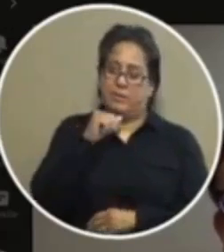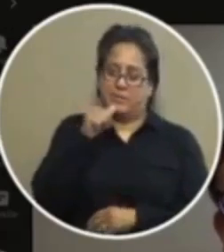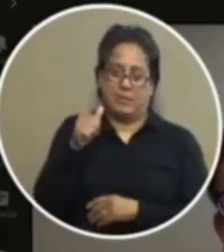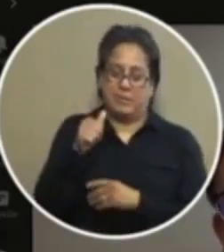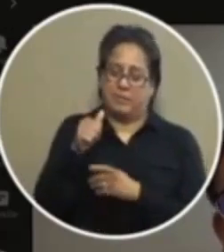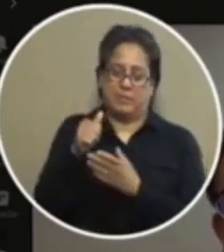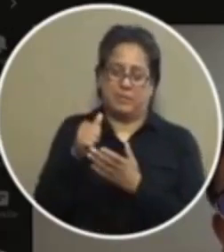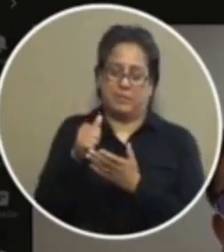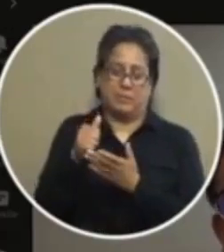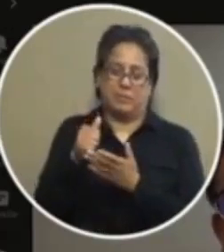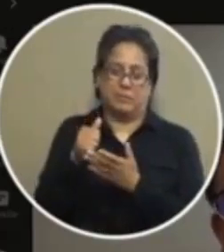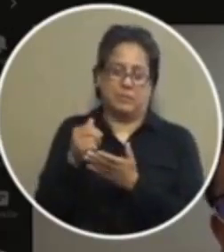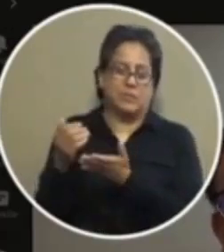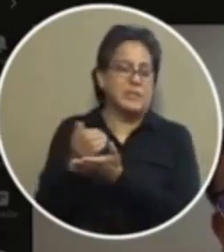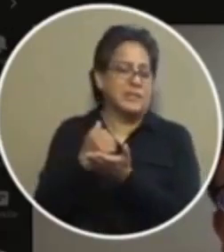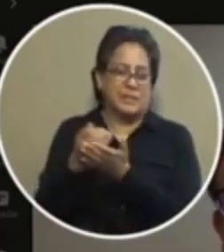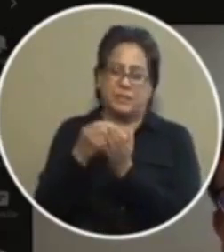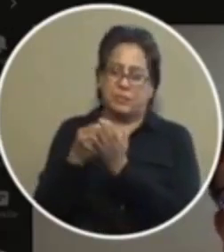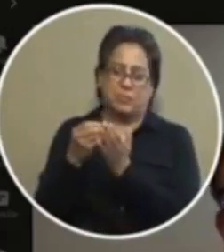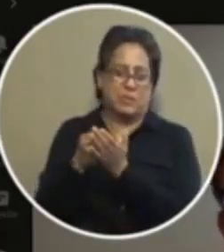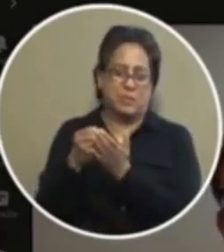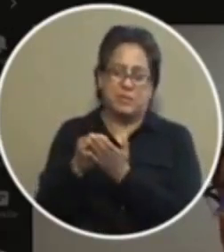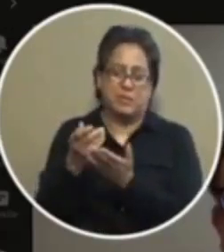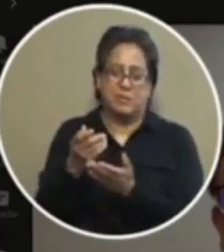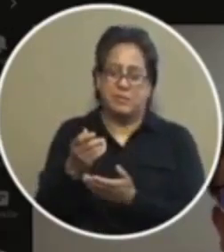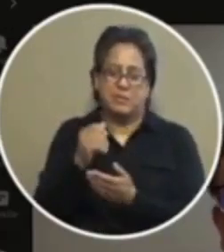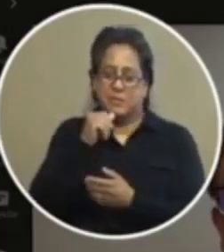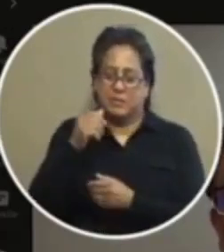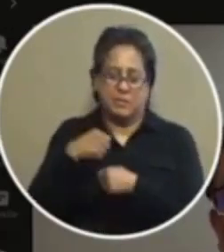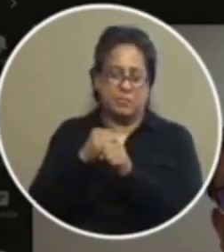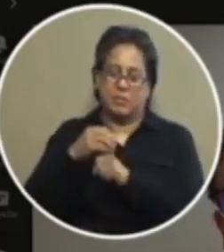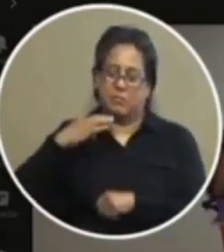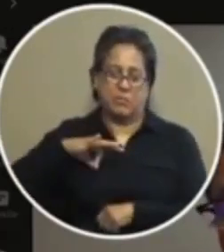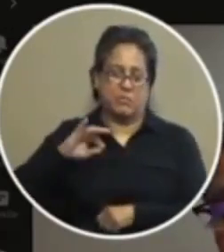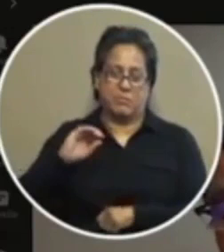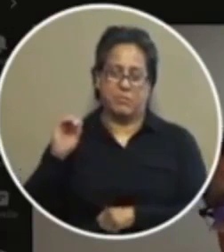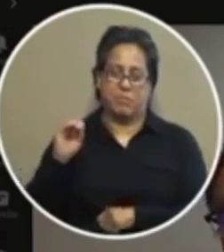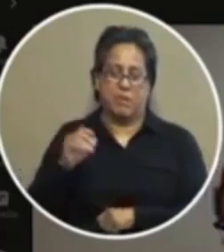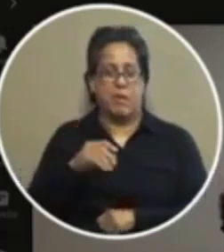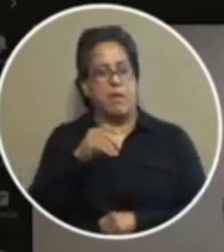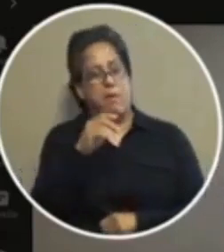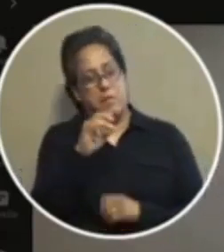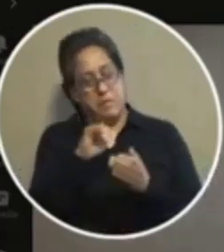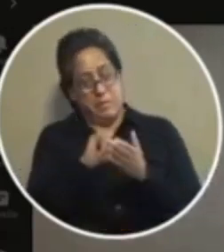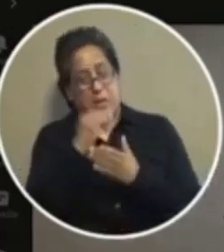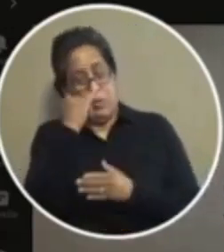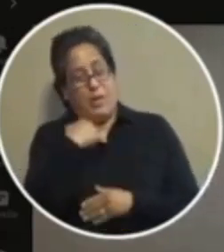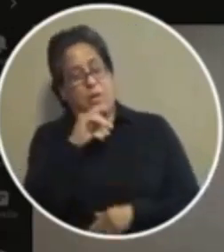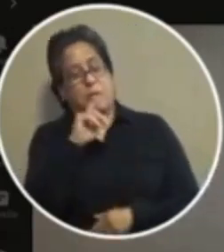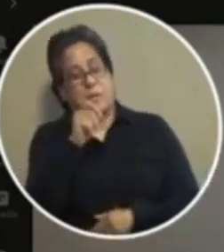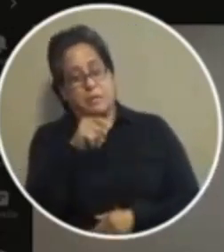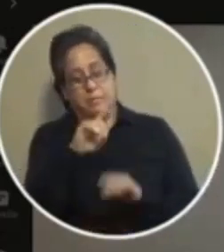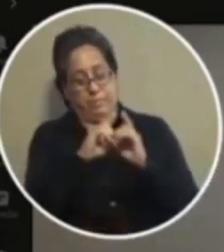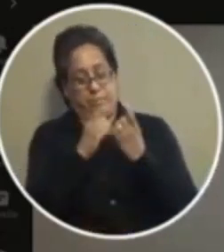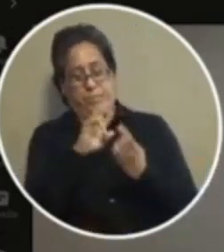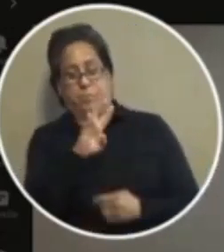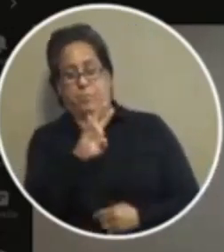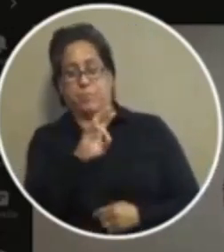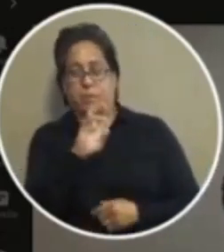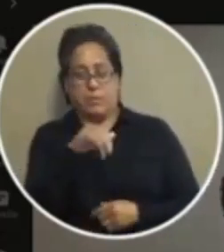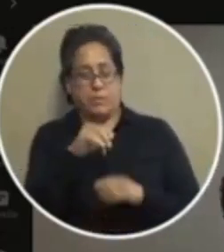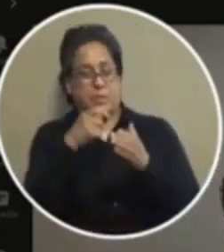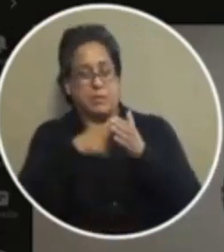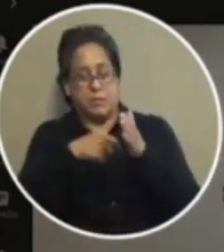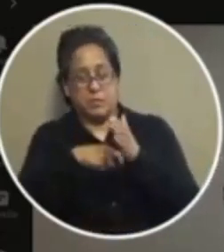revenue producing uh project for you all it just that's exactly and that's exactly why i was asking because that cost will eventually be